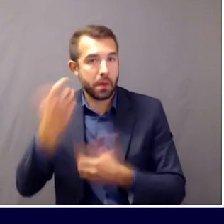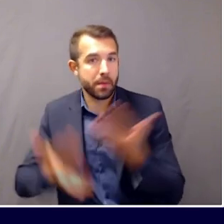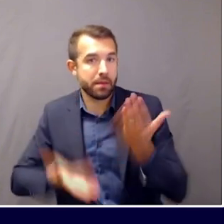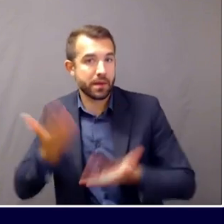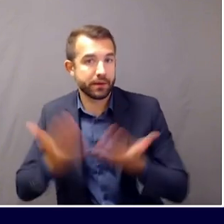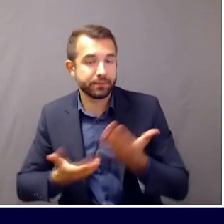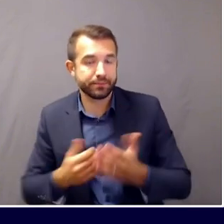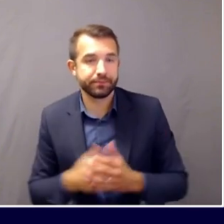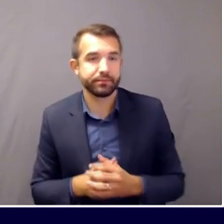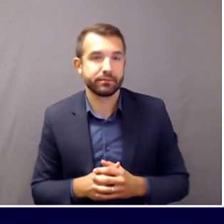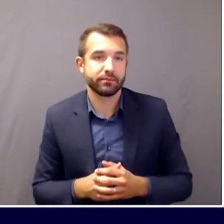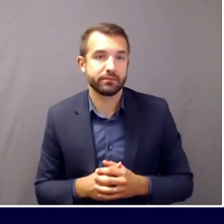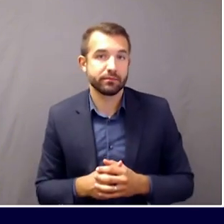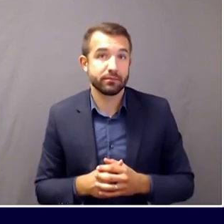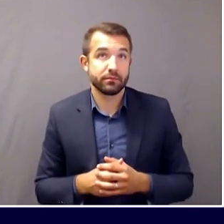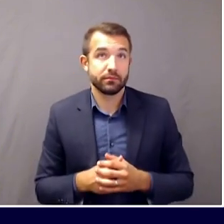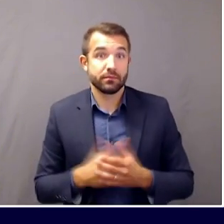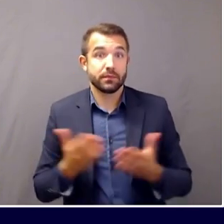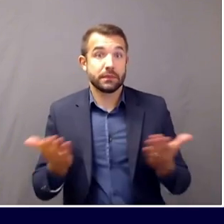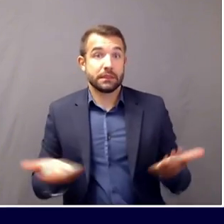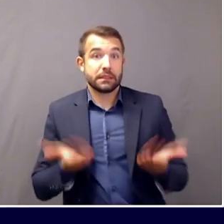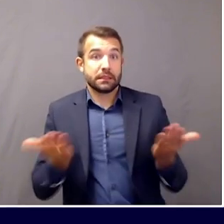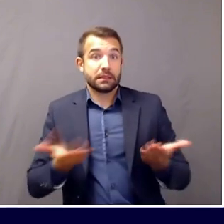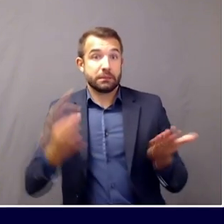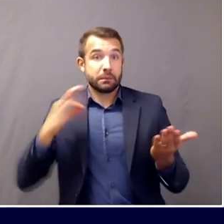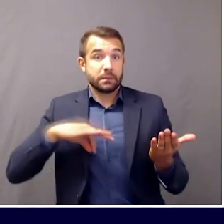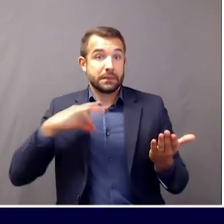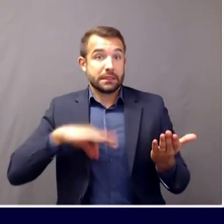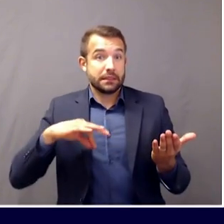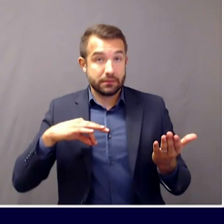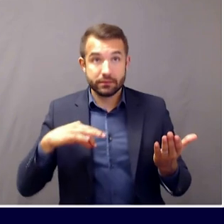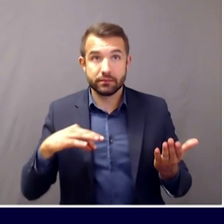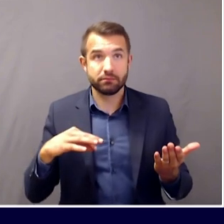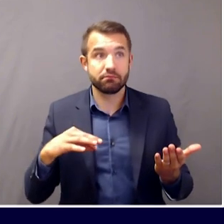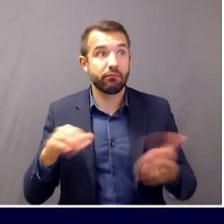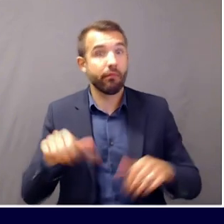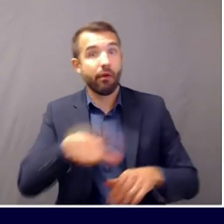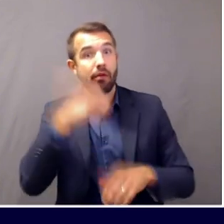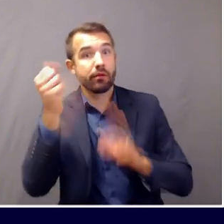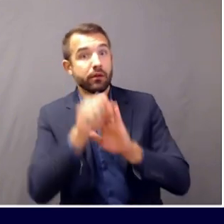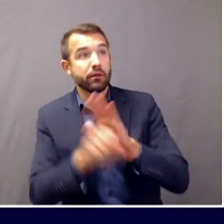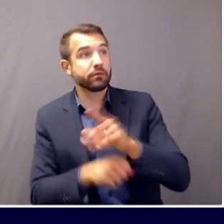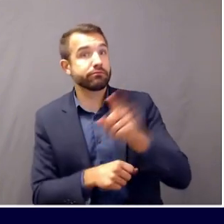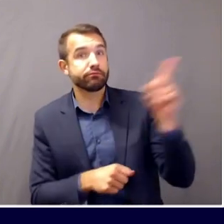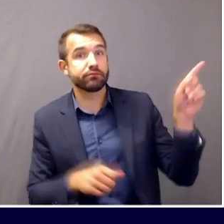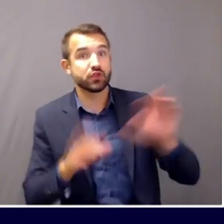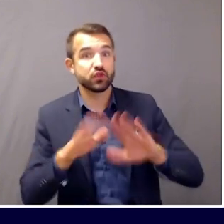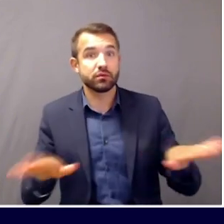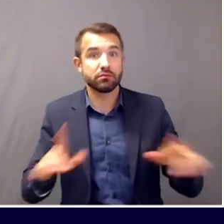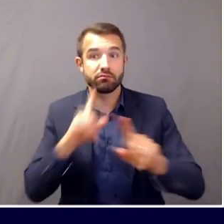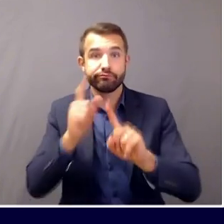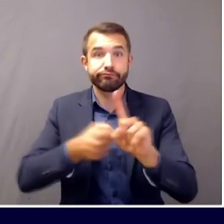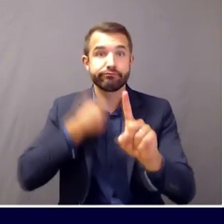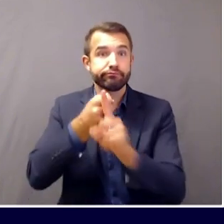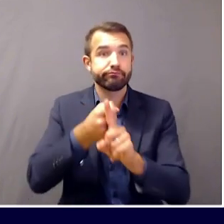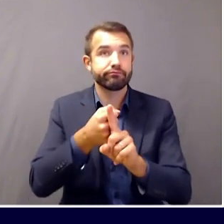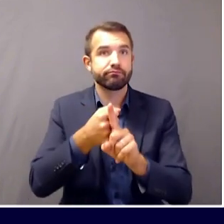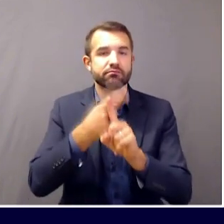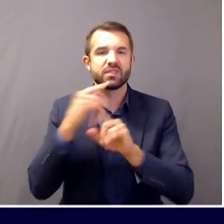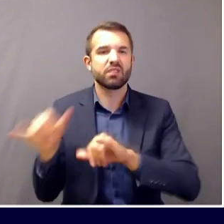way and largely at the same rate as in other states, that is to say about nine or so percent of cases,